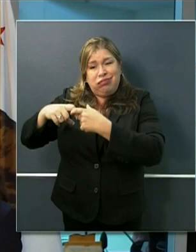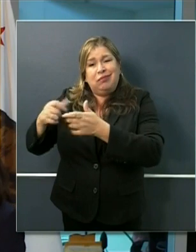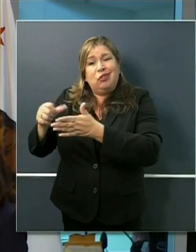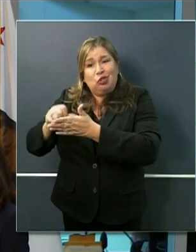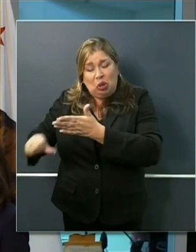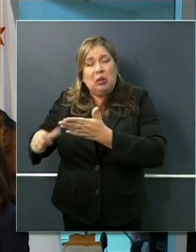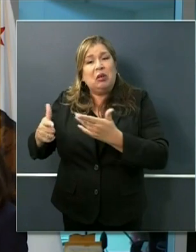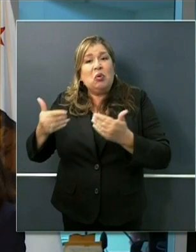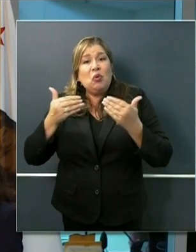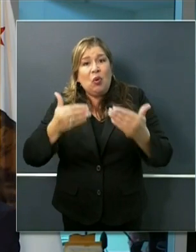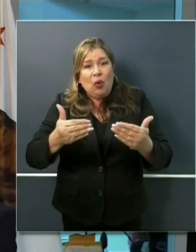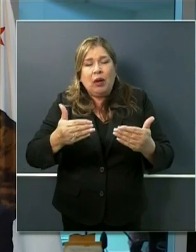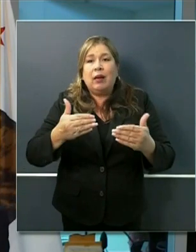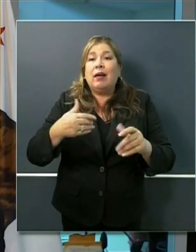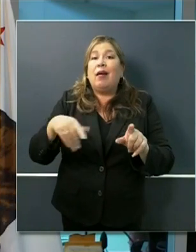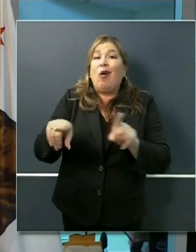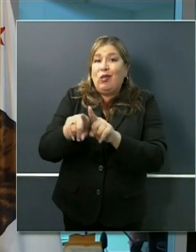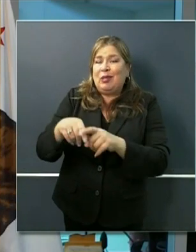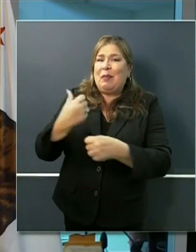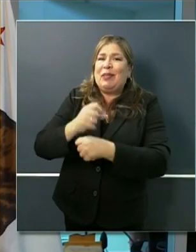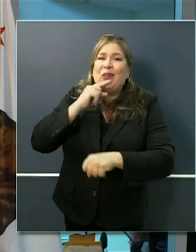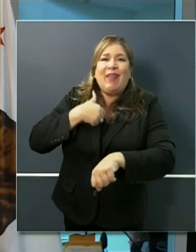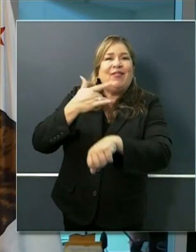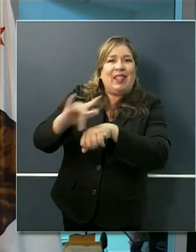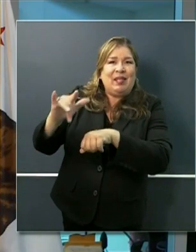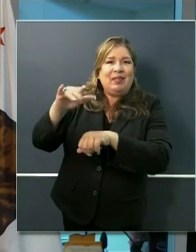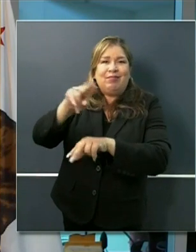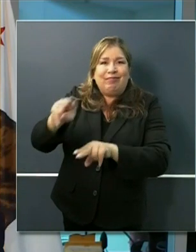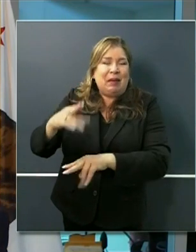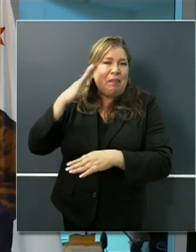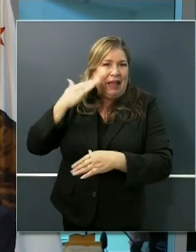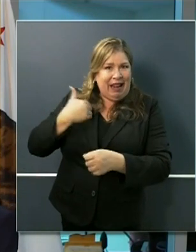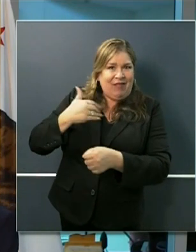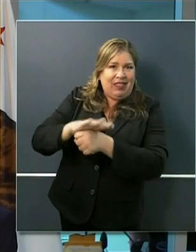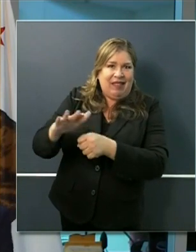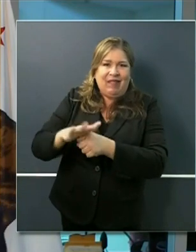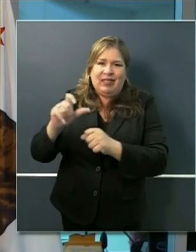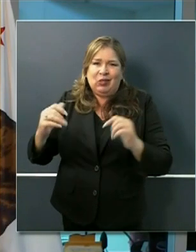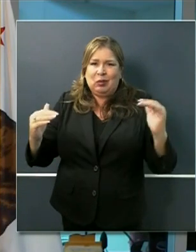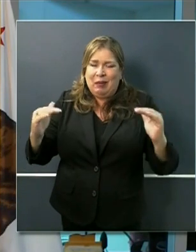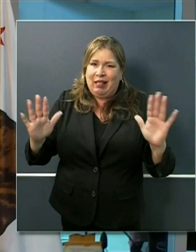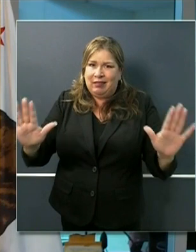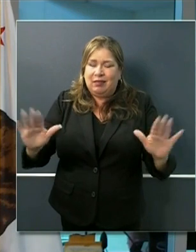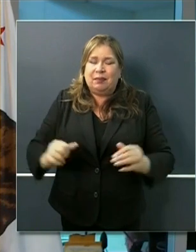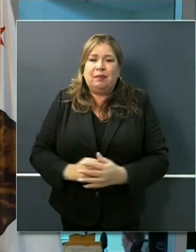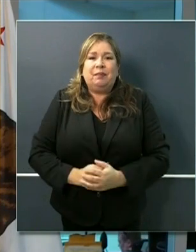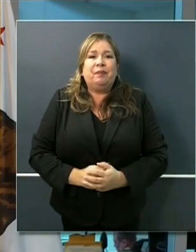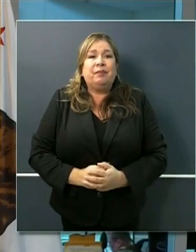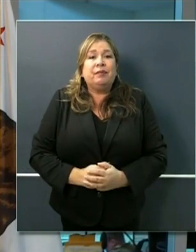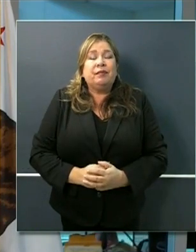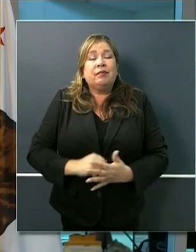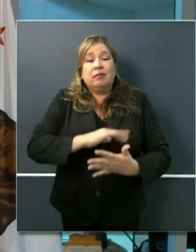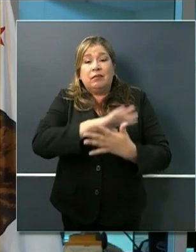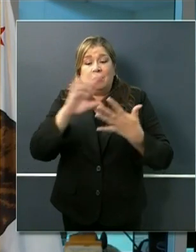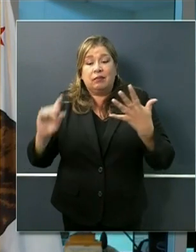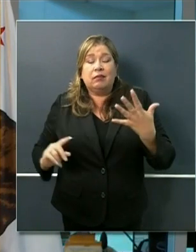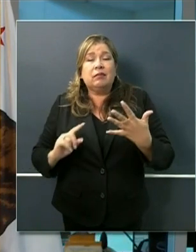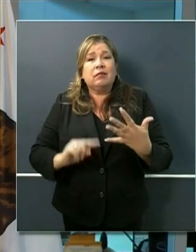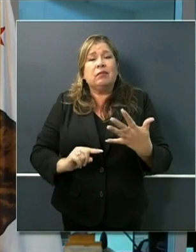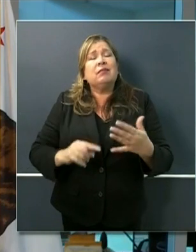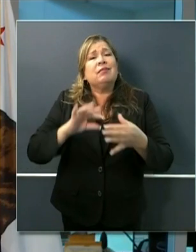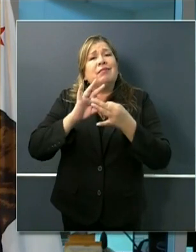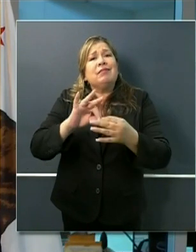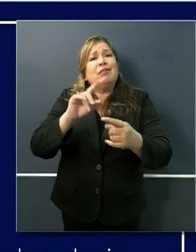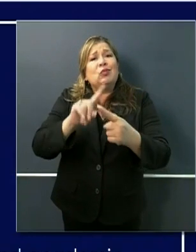some of these interventions number four the ability to develop therapeutics to meet the demand we feel like this is an